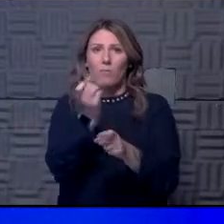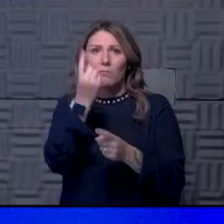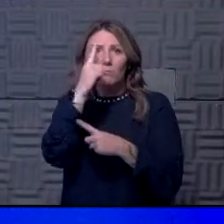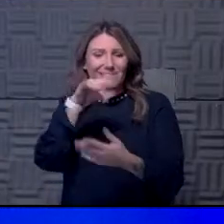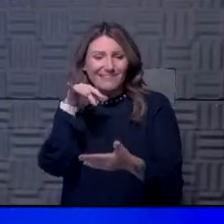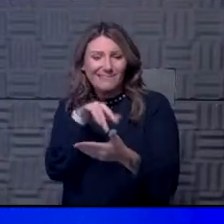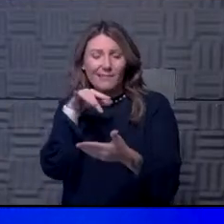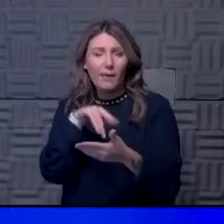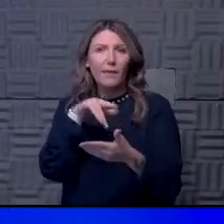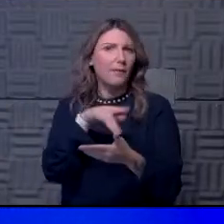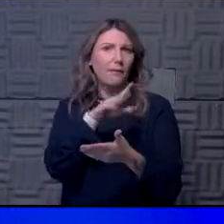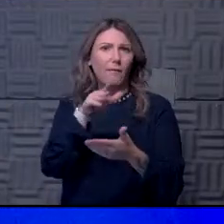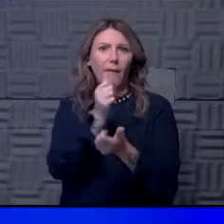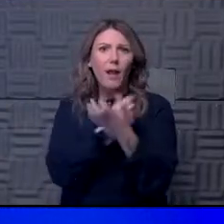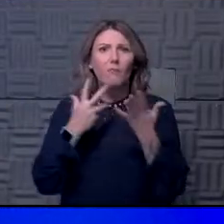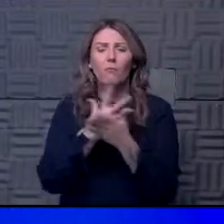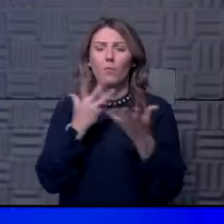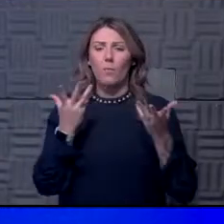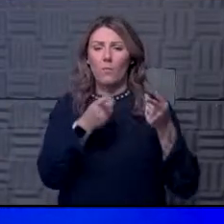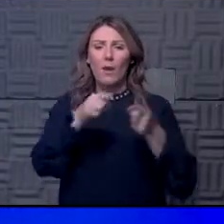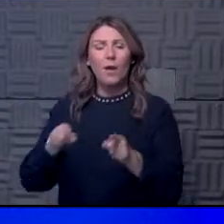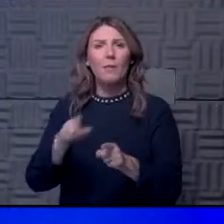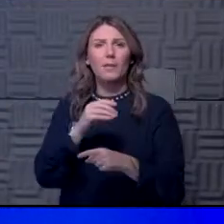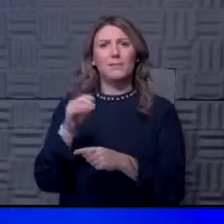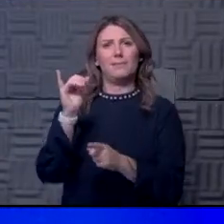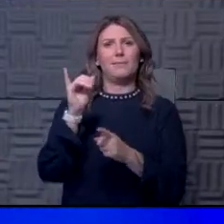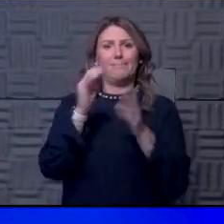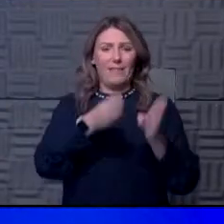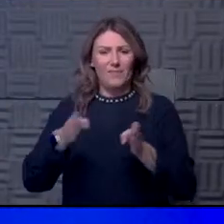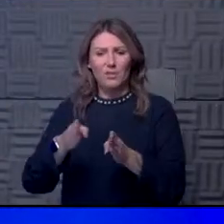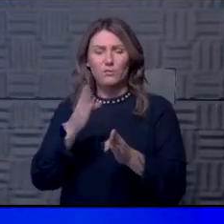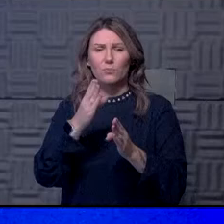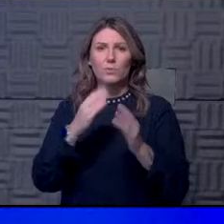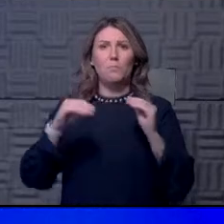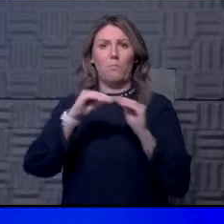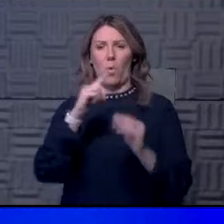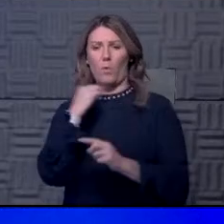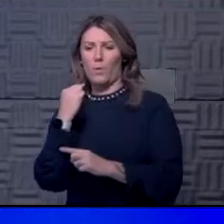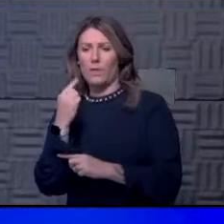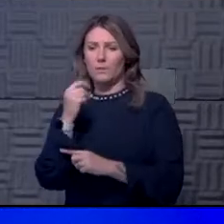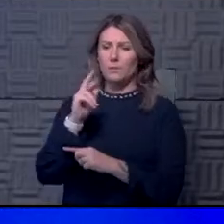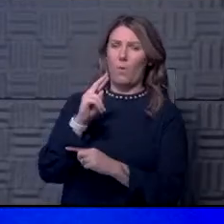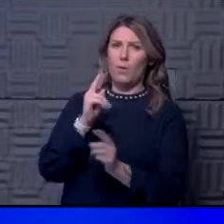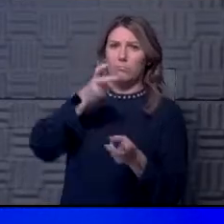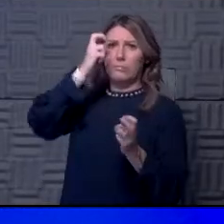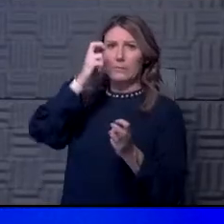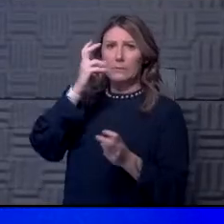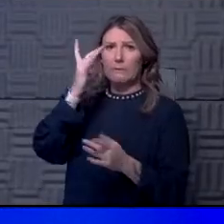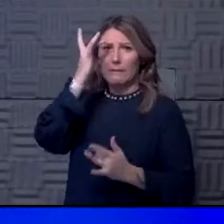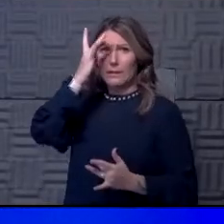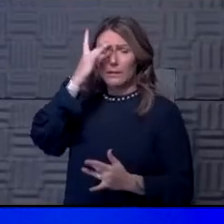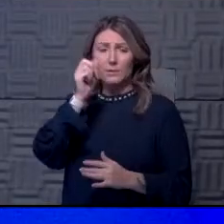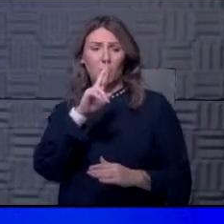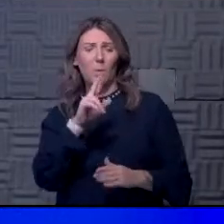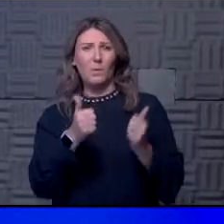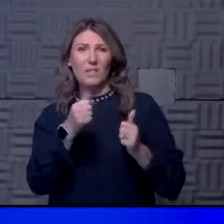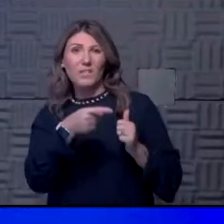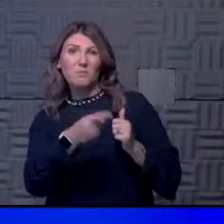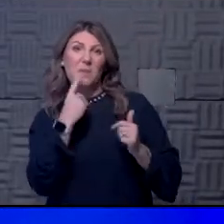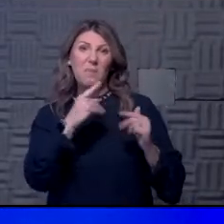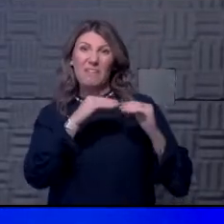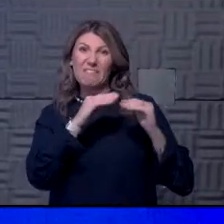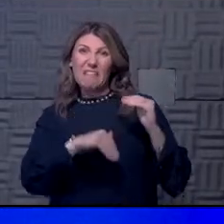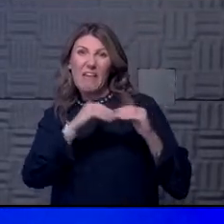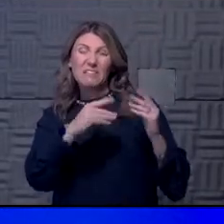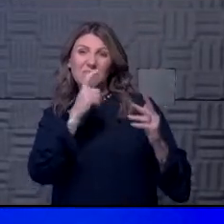all of that and what's going to happen and what individual is going to be at more risk for more symptoms and maybe critical illness and which one is going to have maybe less